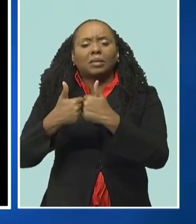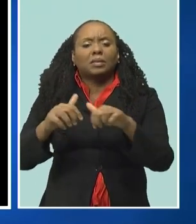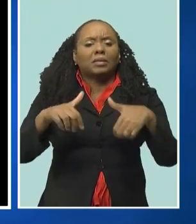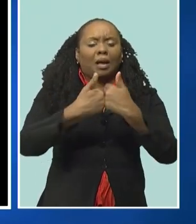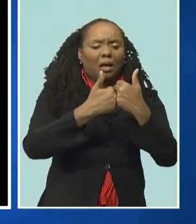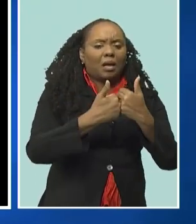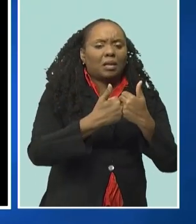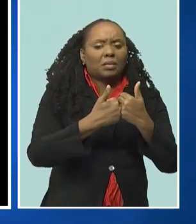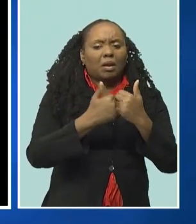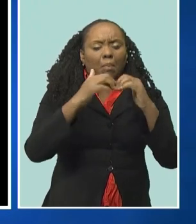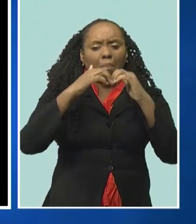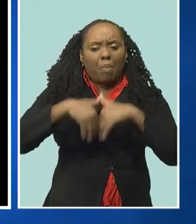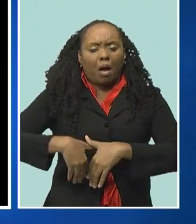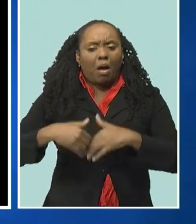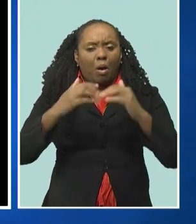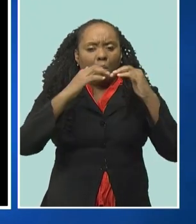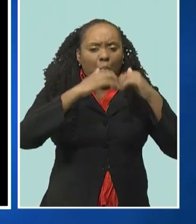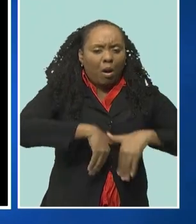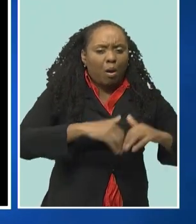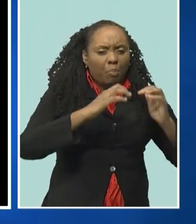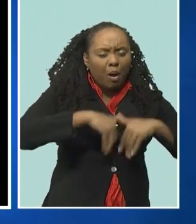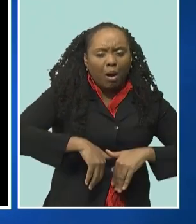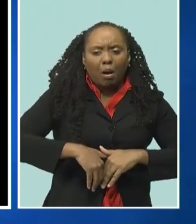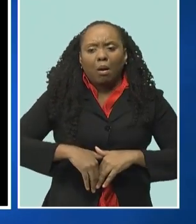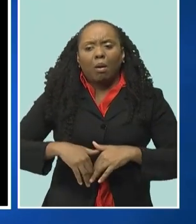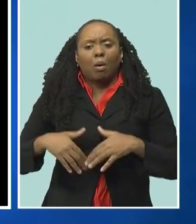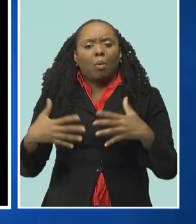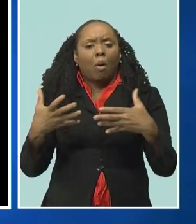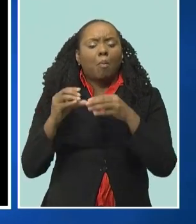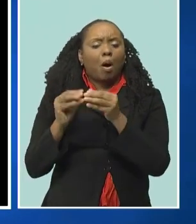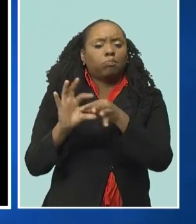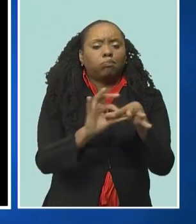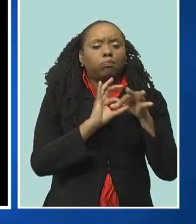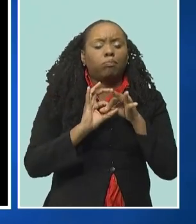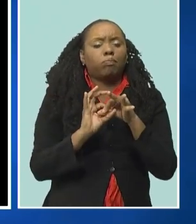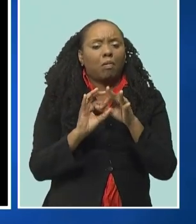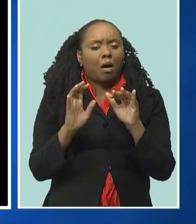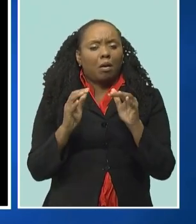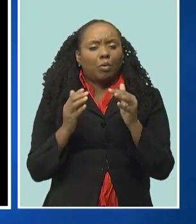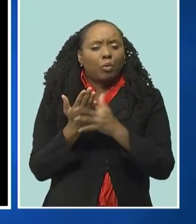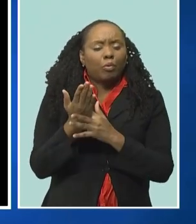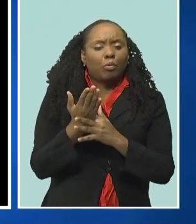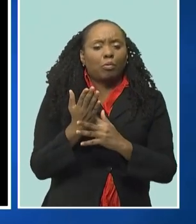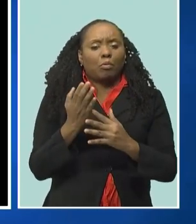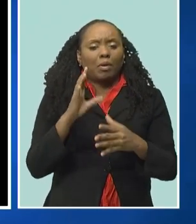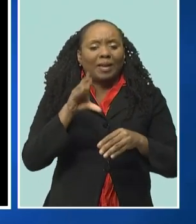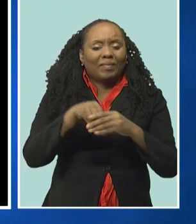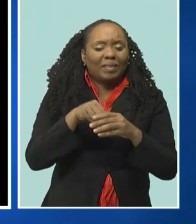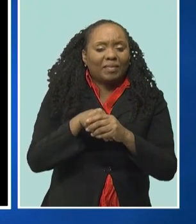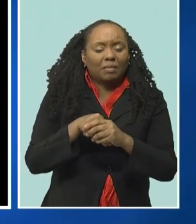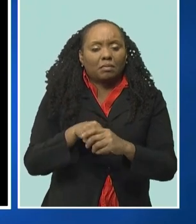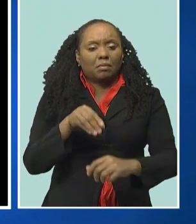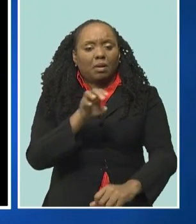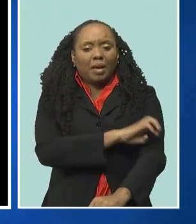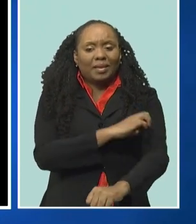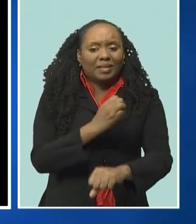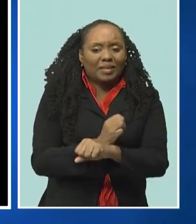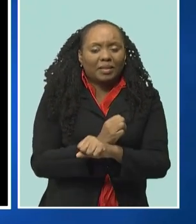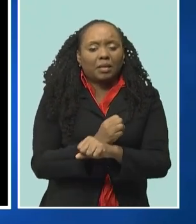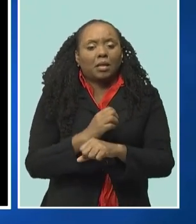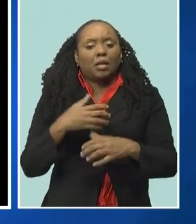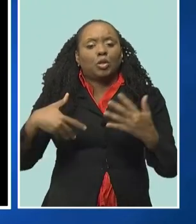and to accelerate progress through the SDGs through investments in renewable energy, universal social protection,